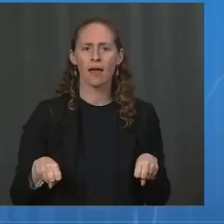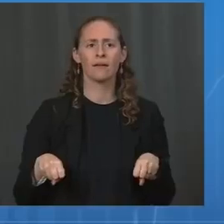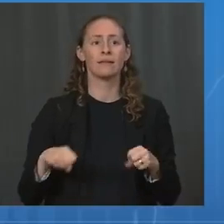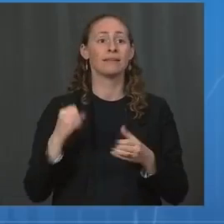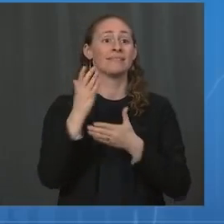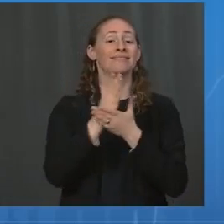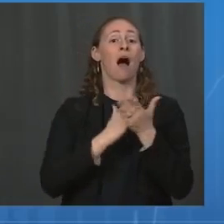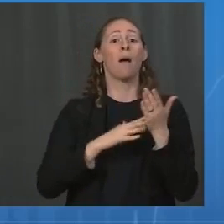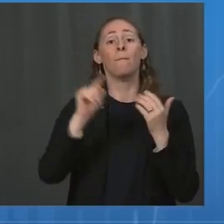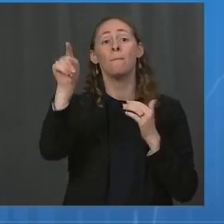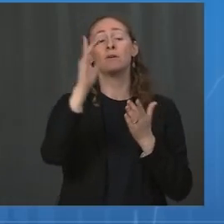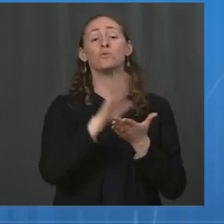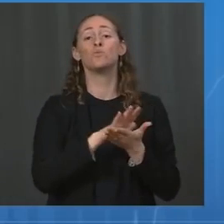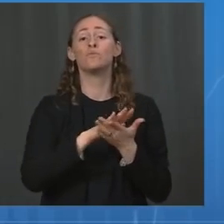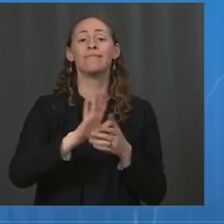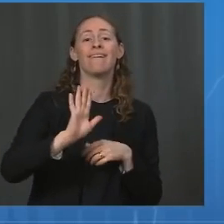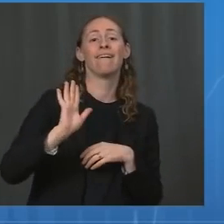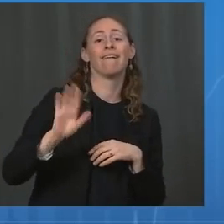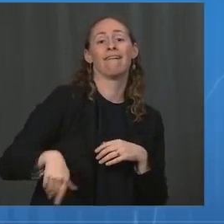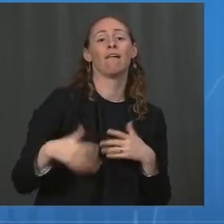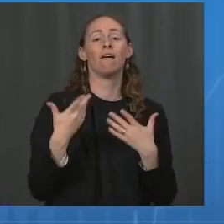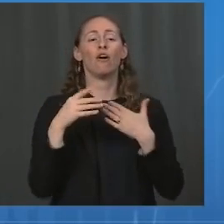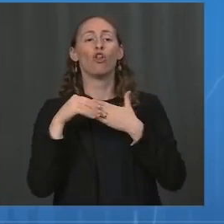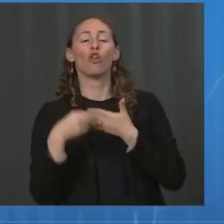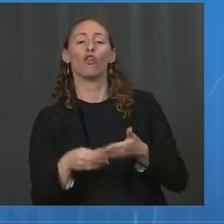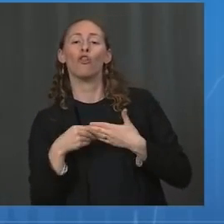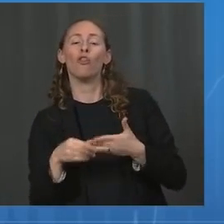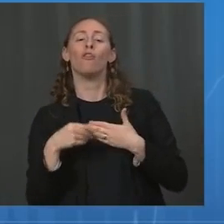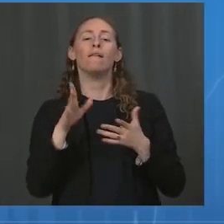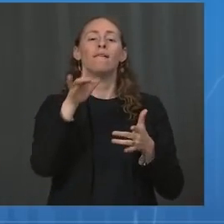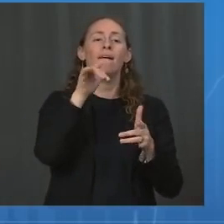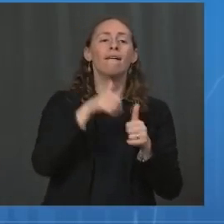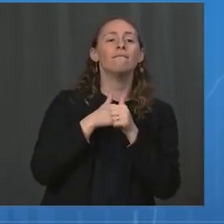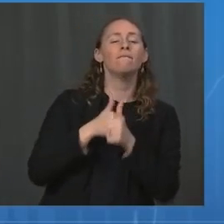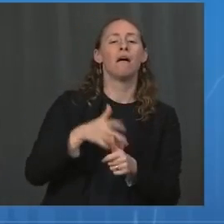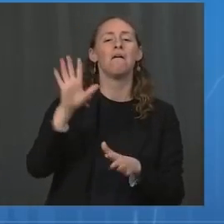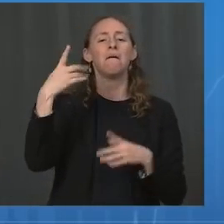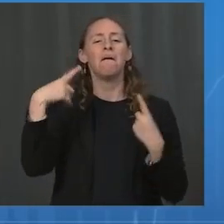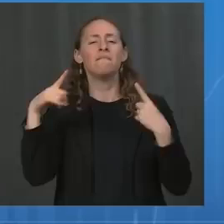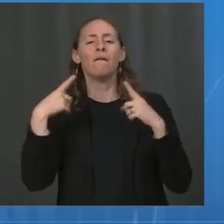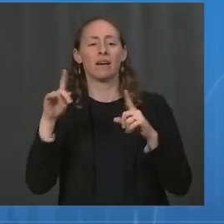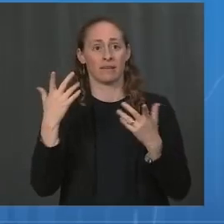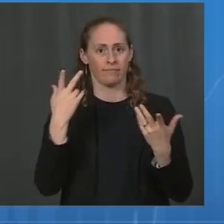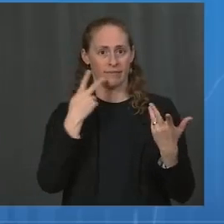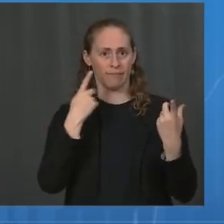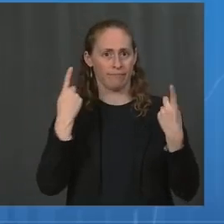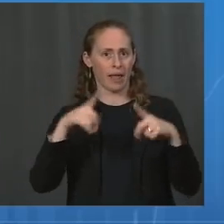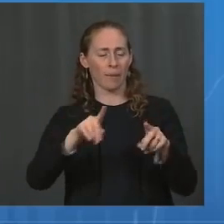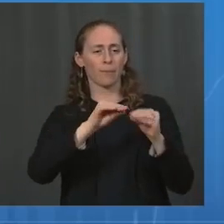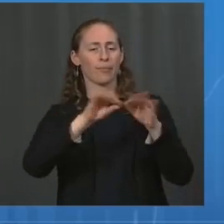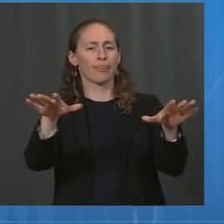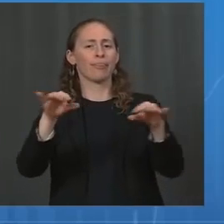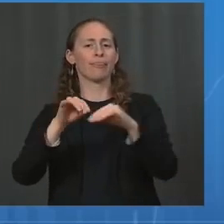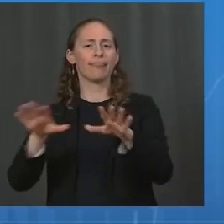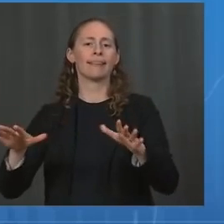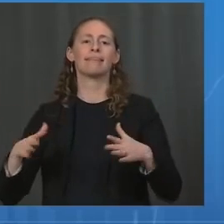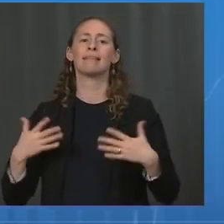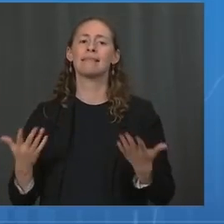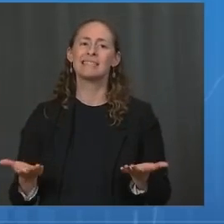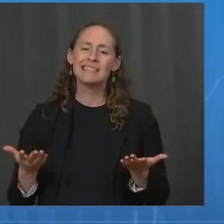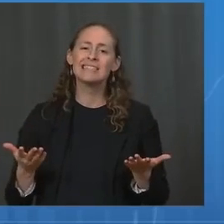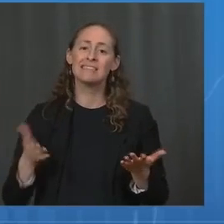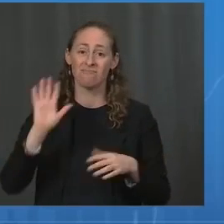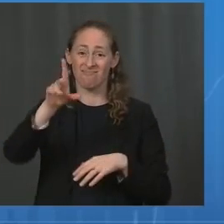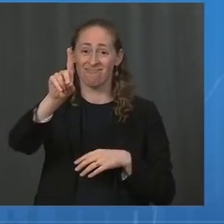not having lower rates of vaccination, are dealing with outbreaks, especially in the context of this very transmissible Delta variant.